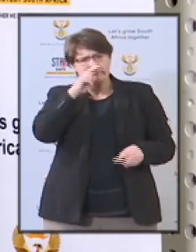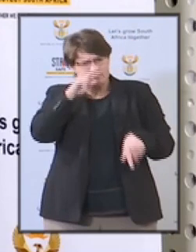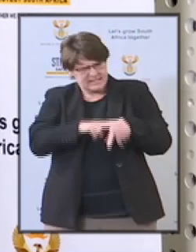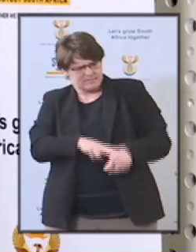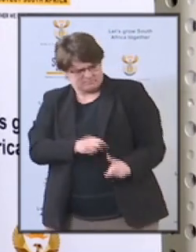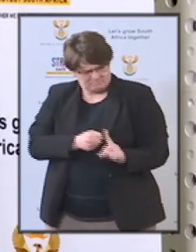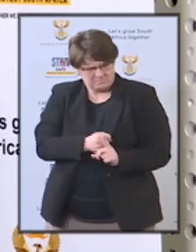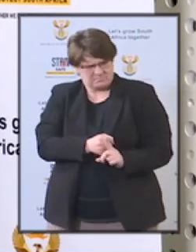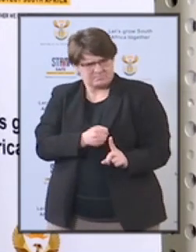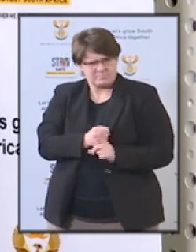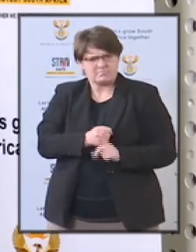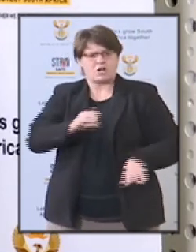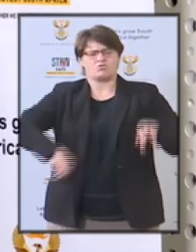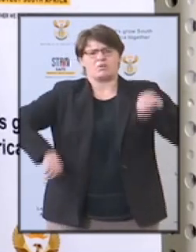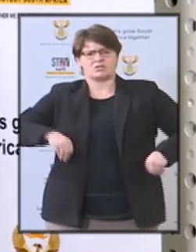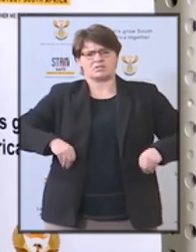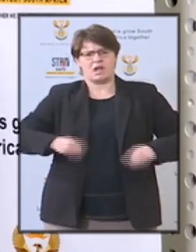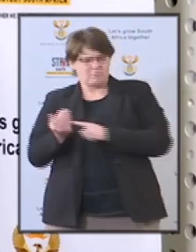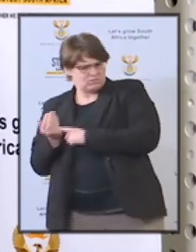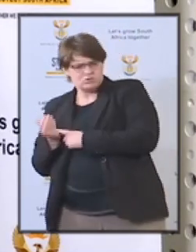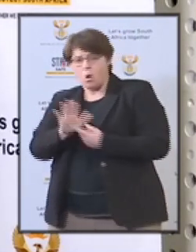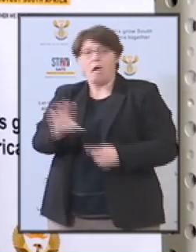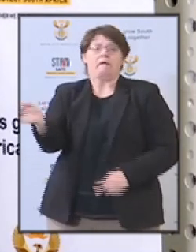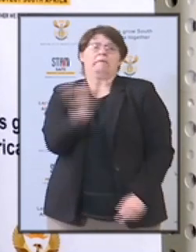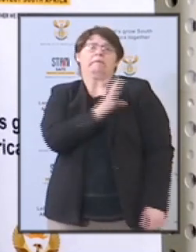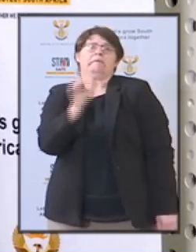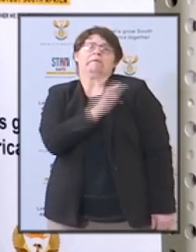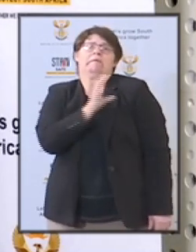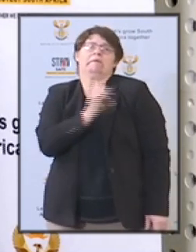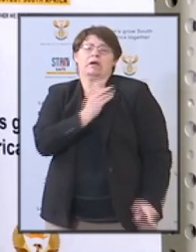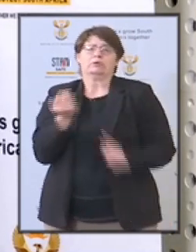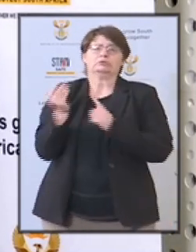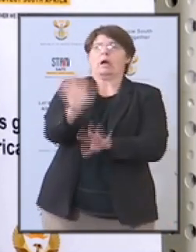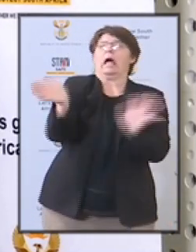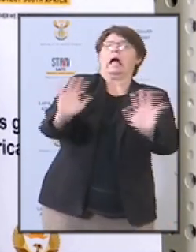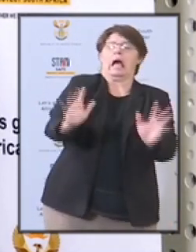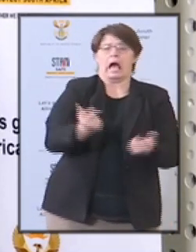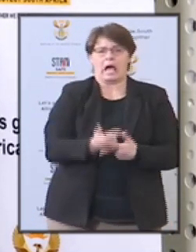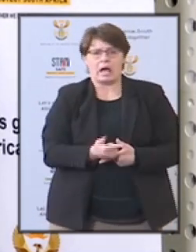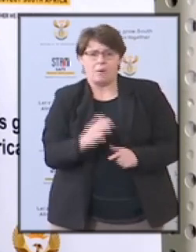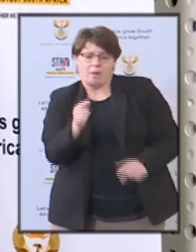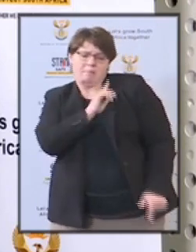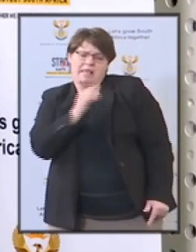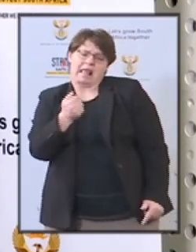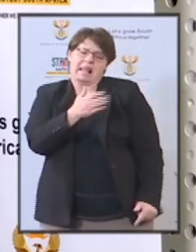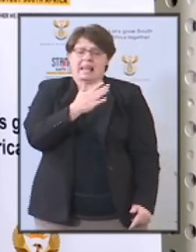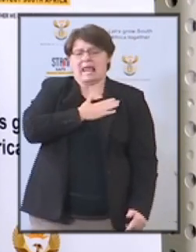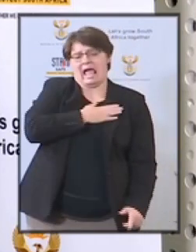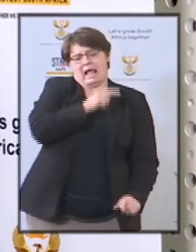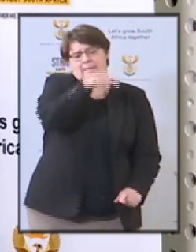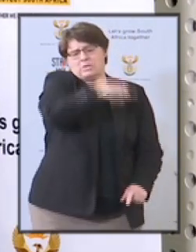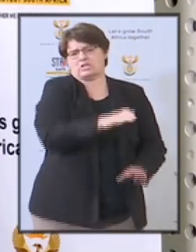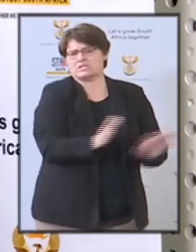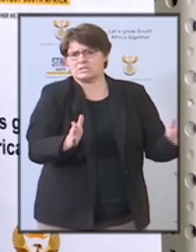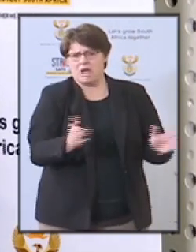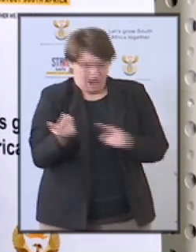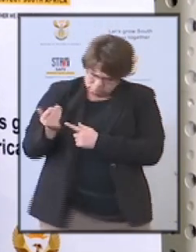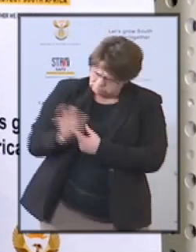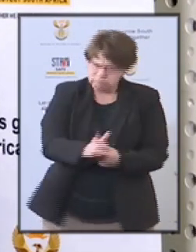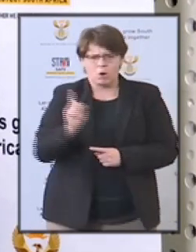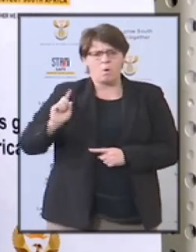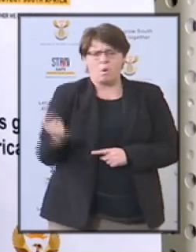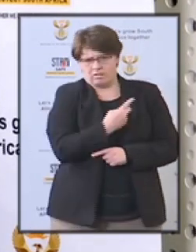and should expose it without fear or favor. Cabinet urges the public to use the different national and